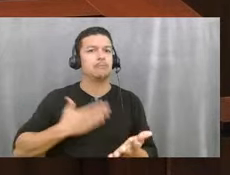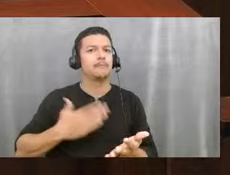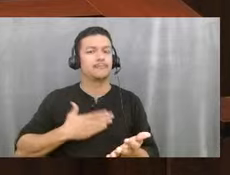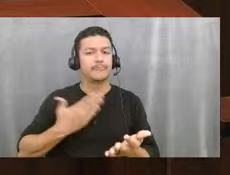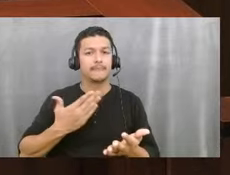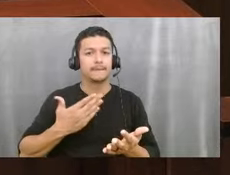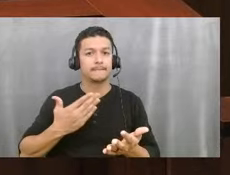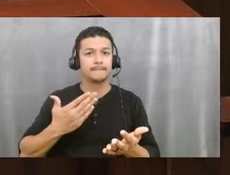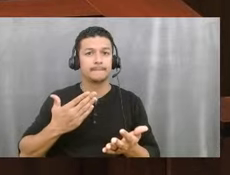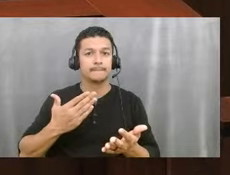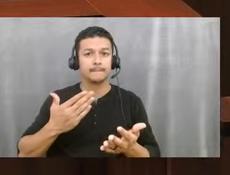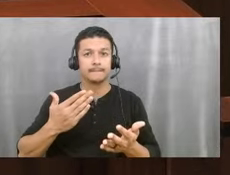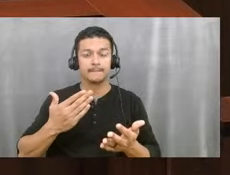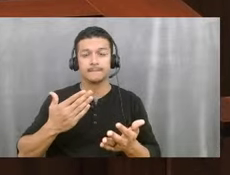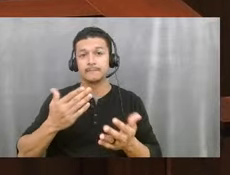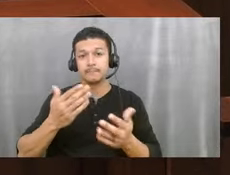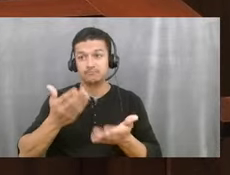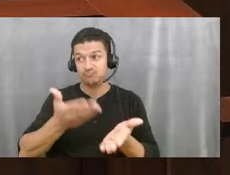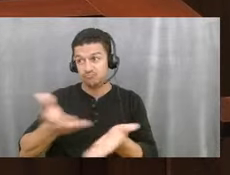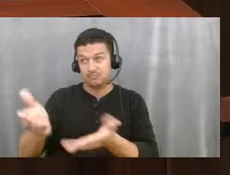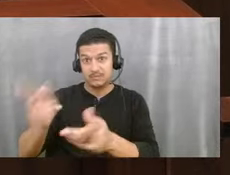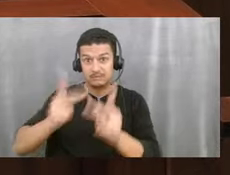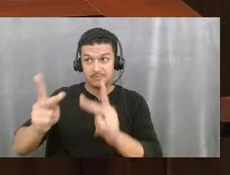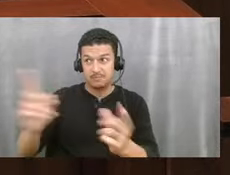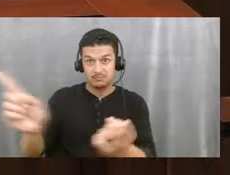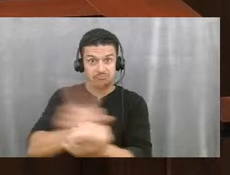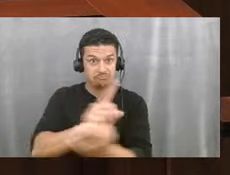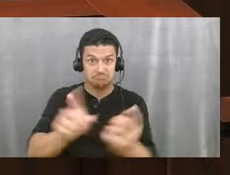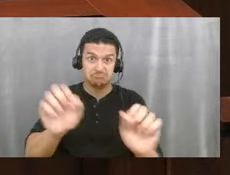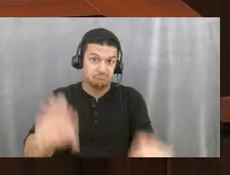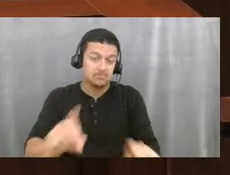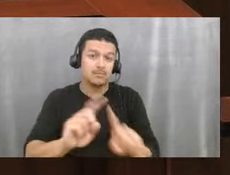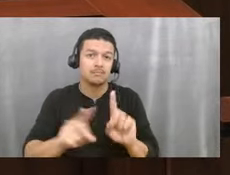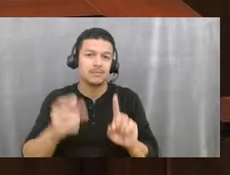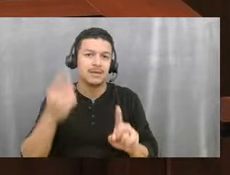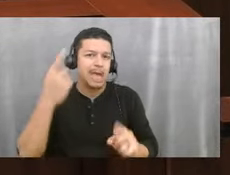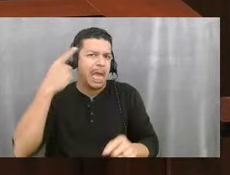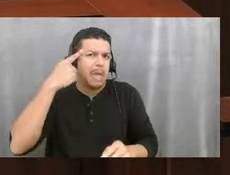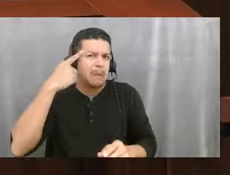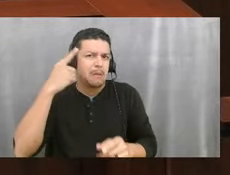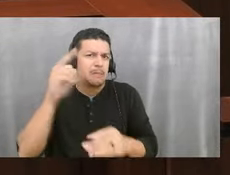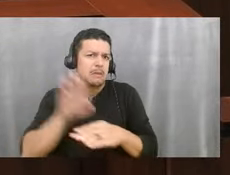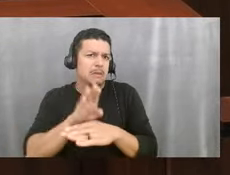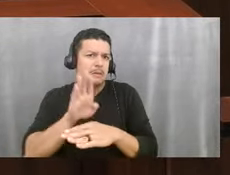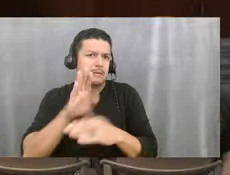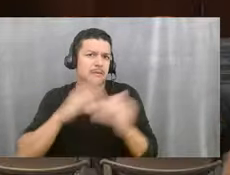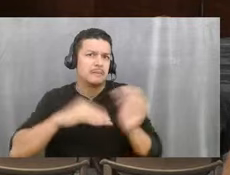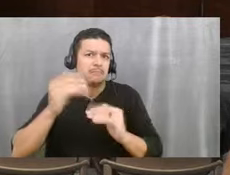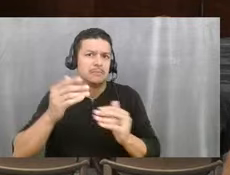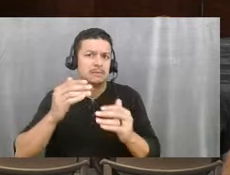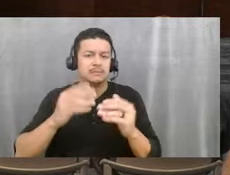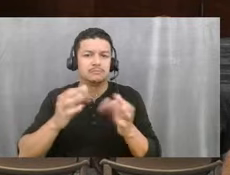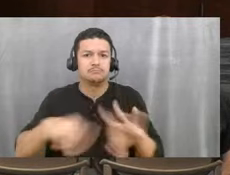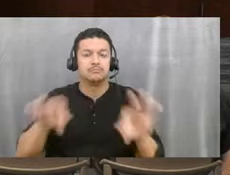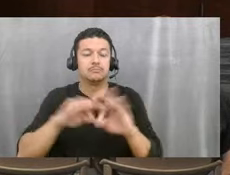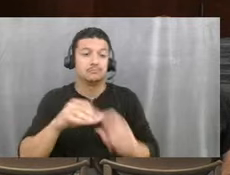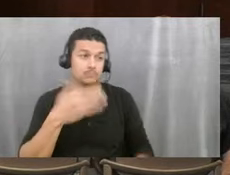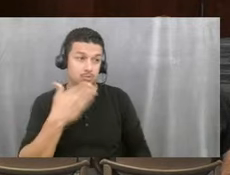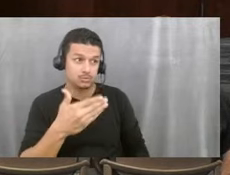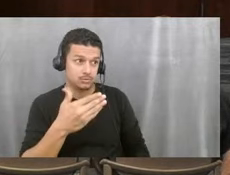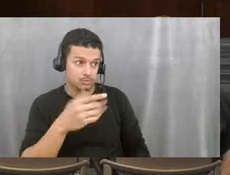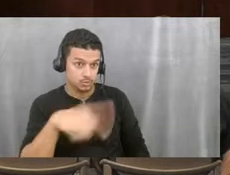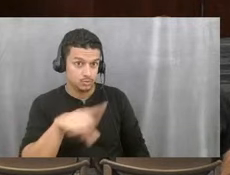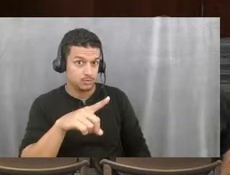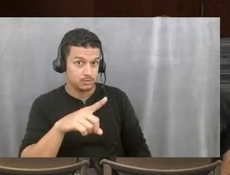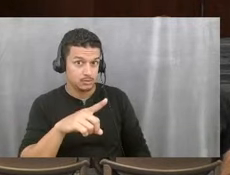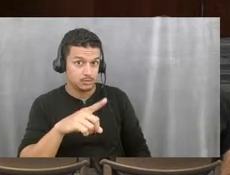you to the right people if that helps. But I don't think the building, you know, what it's also used for matters. Good. So you guys really wouldn't